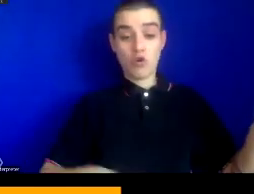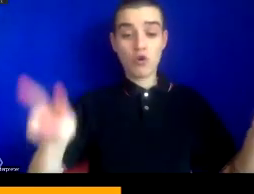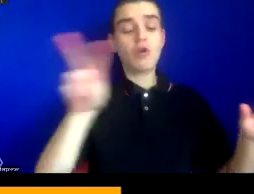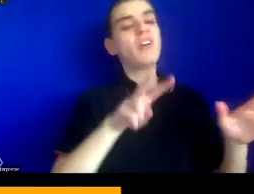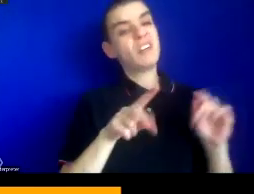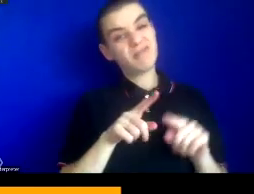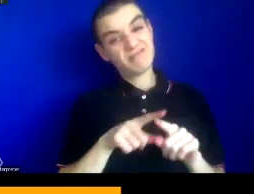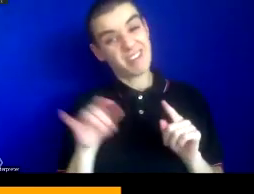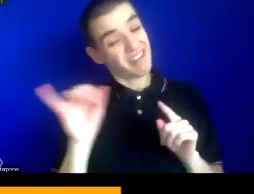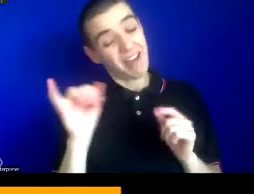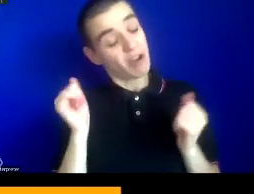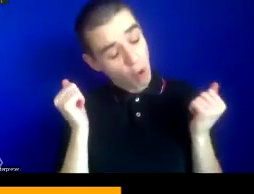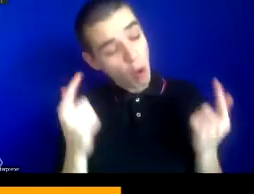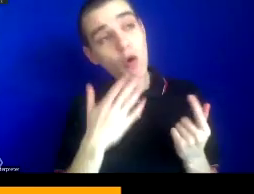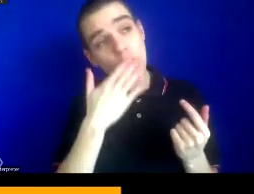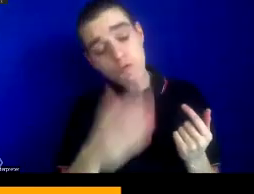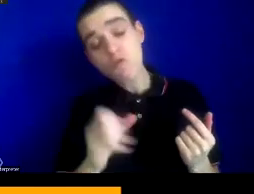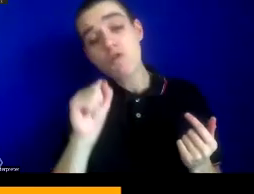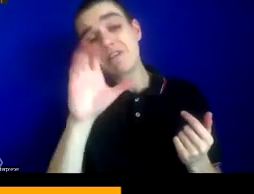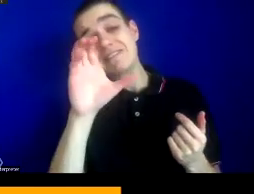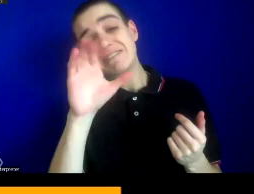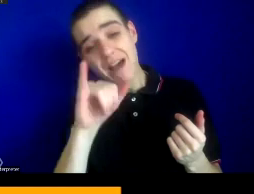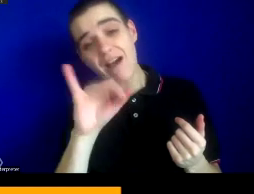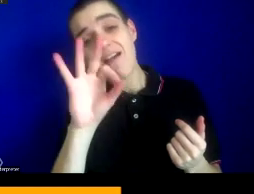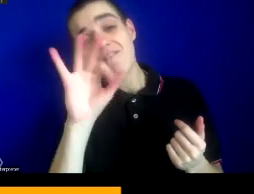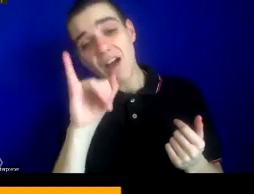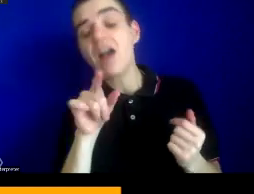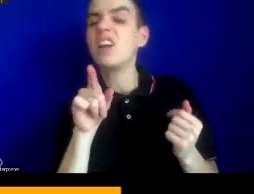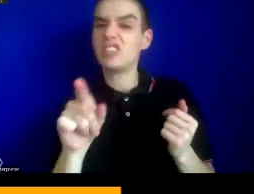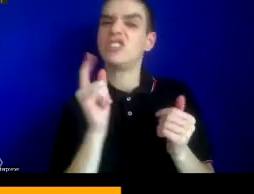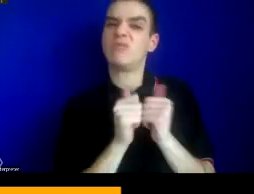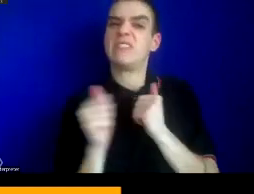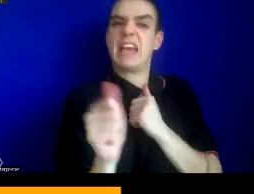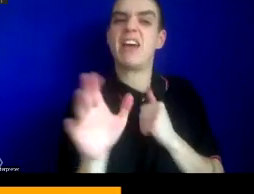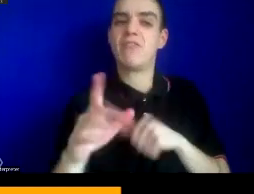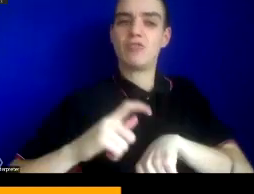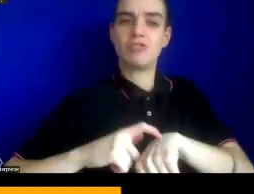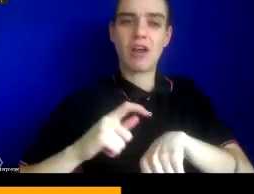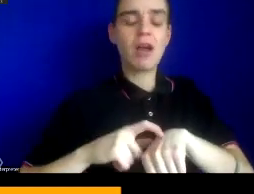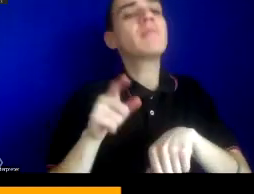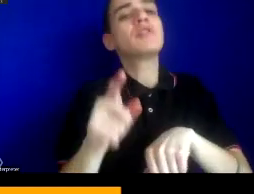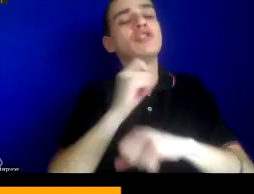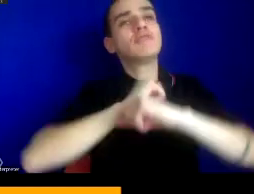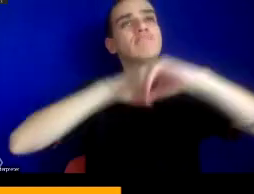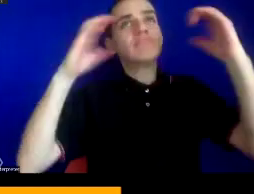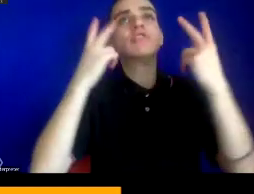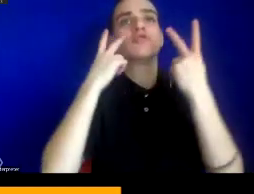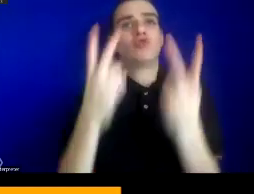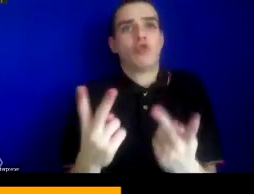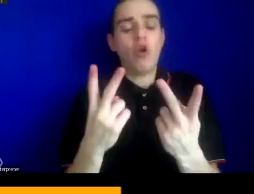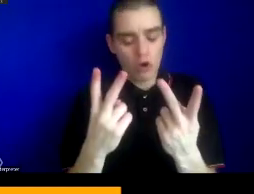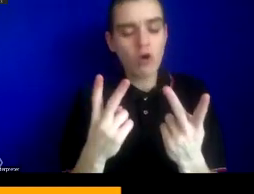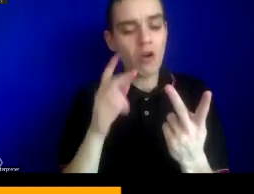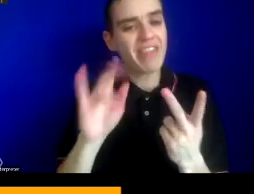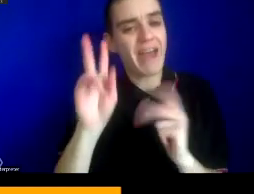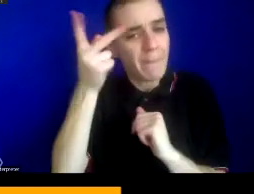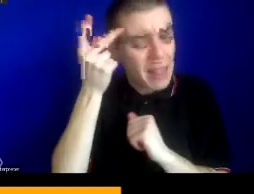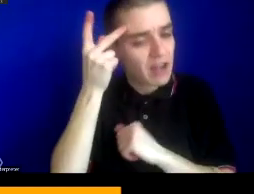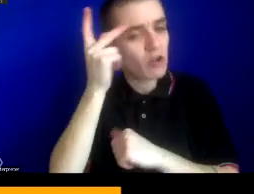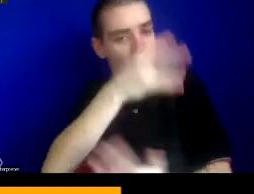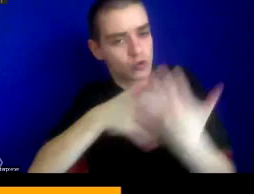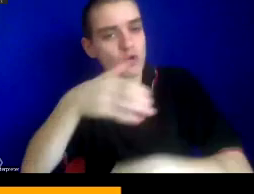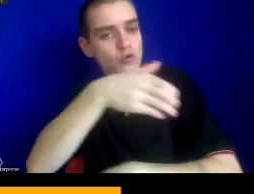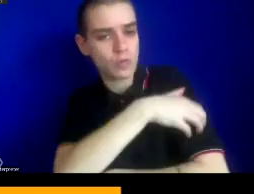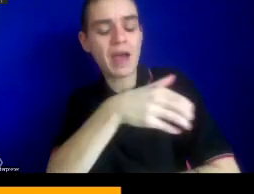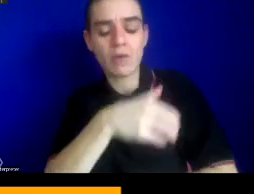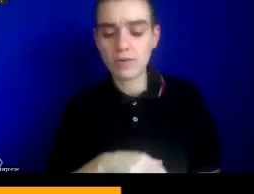time. She lays out a fictive geography of relations, of political and social power as told through disease. Her narrative begins with